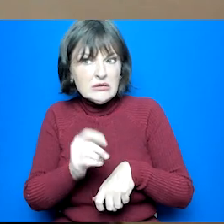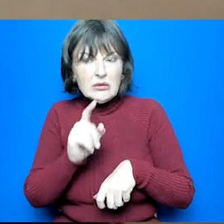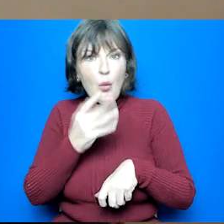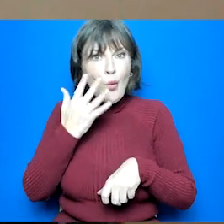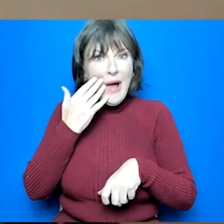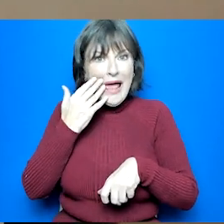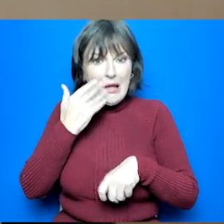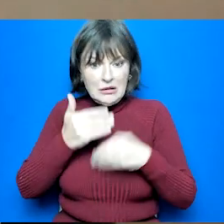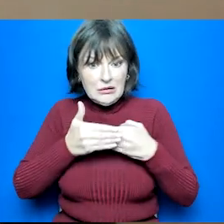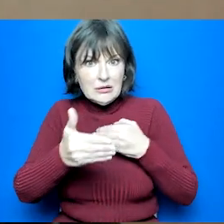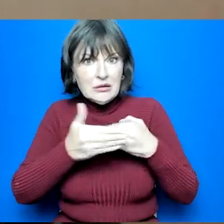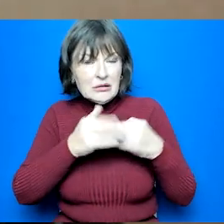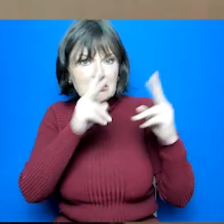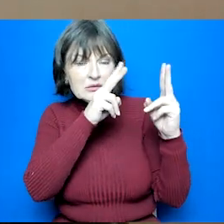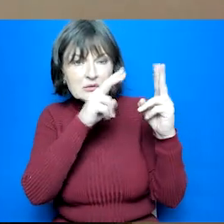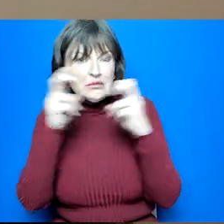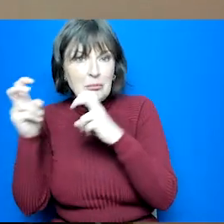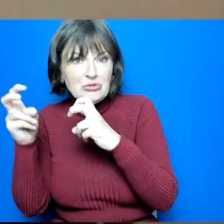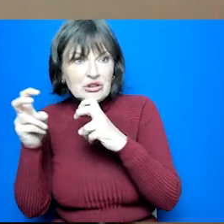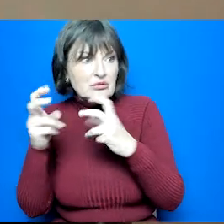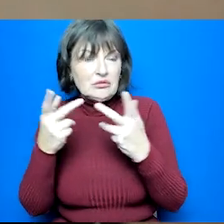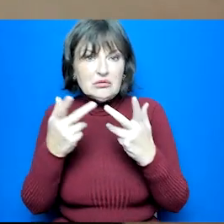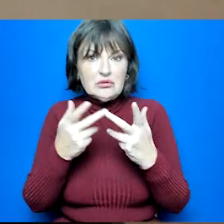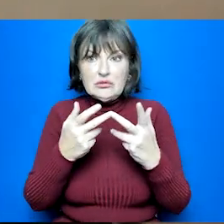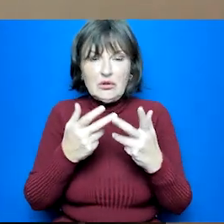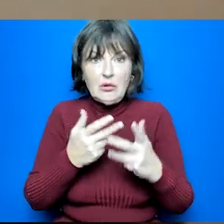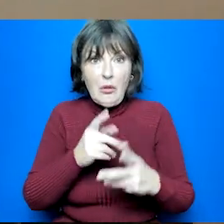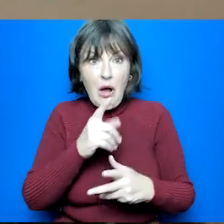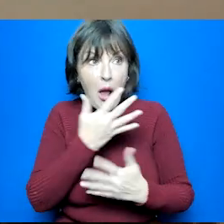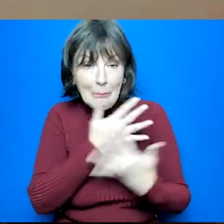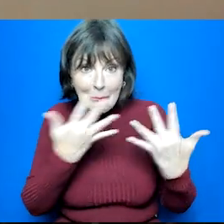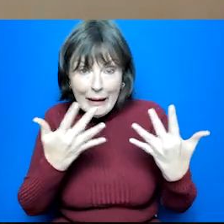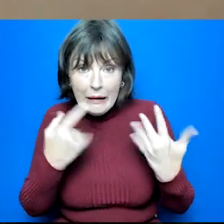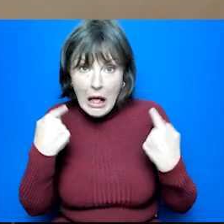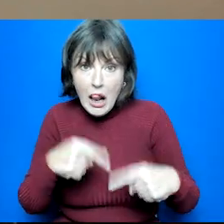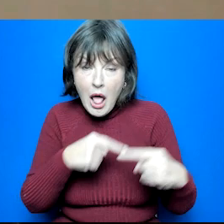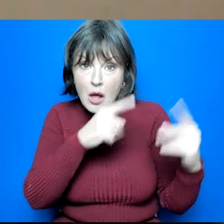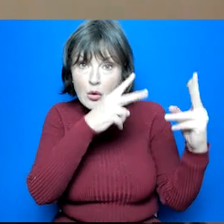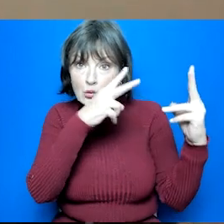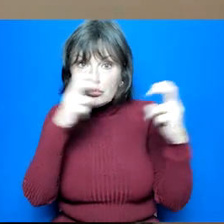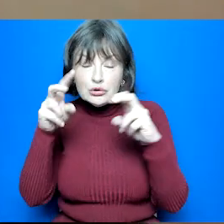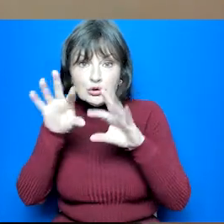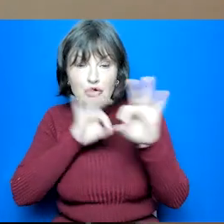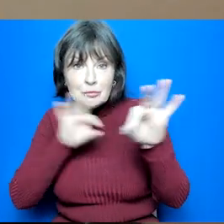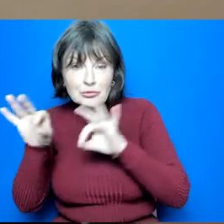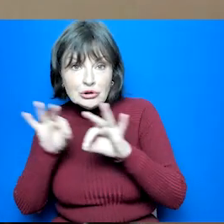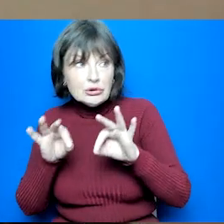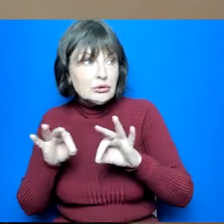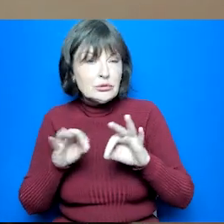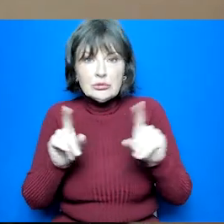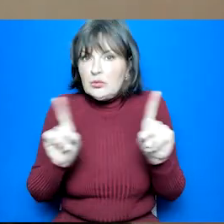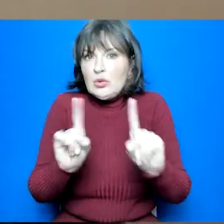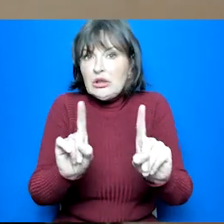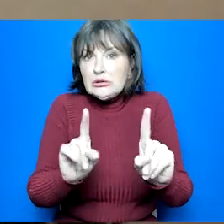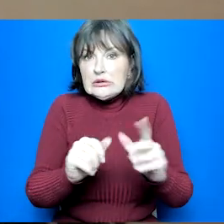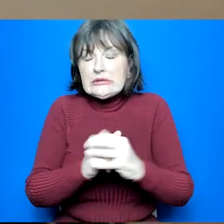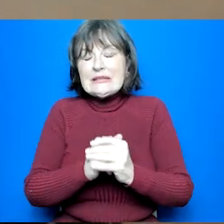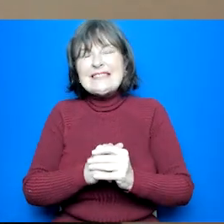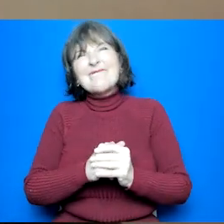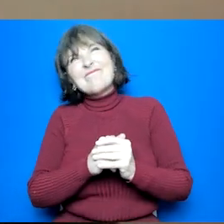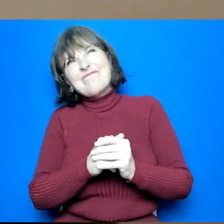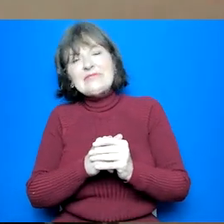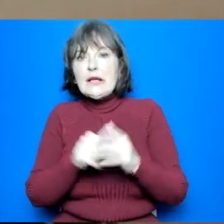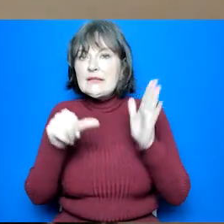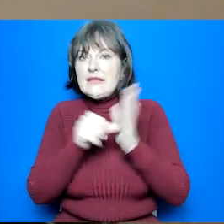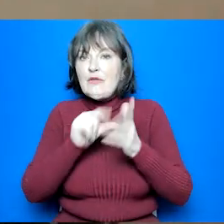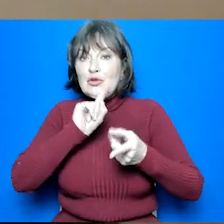be and how many subjects can they choose? It's quite tricky to answer because all schools work to a different time